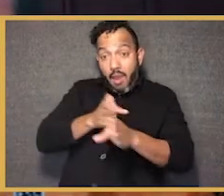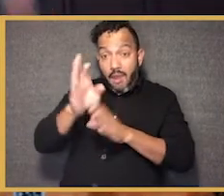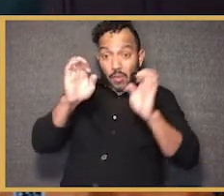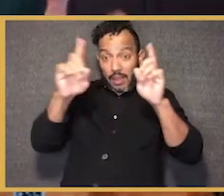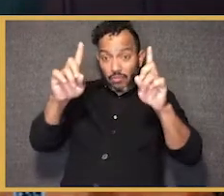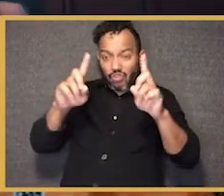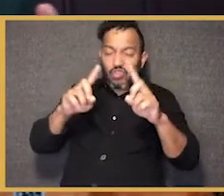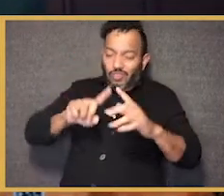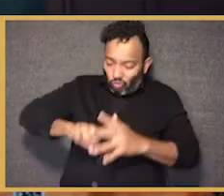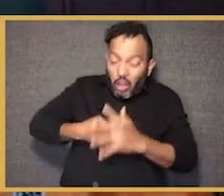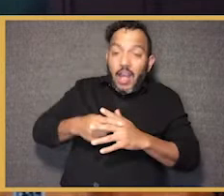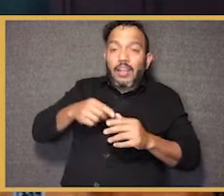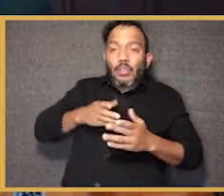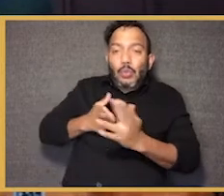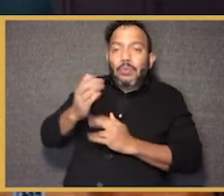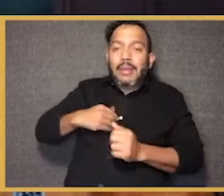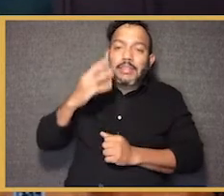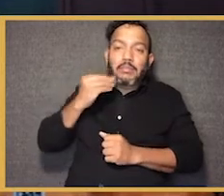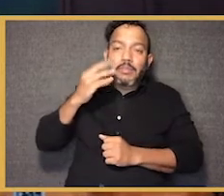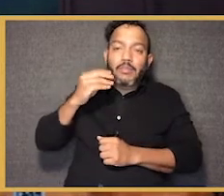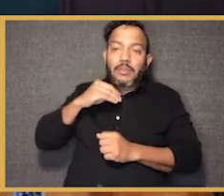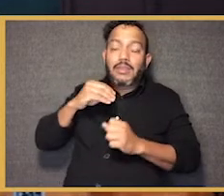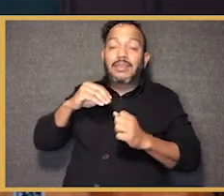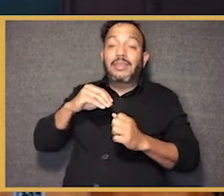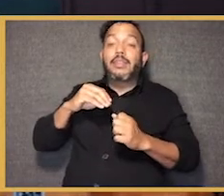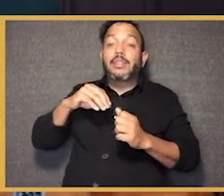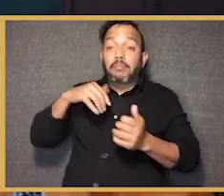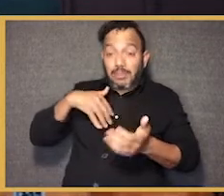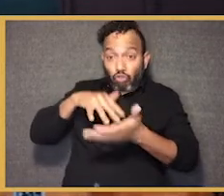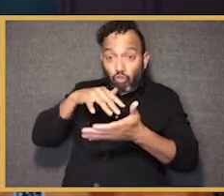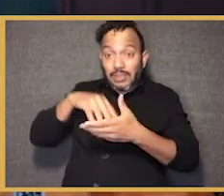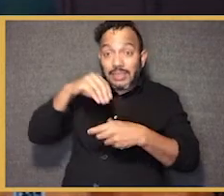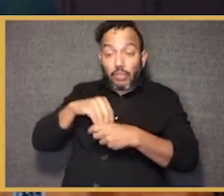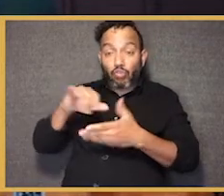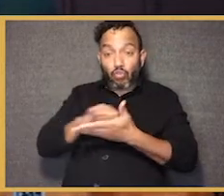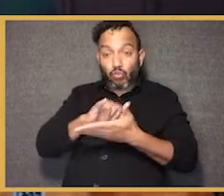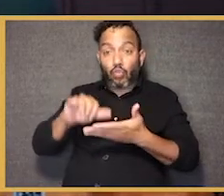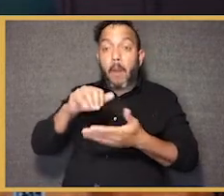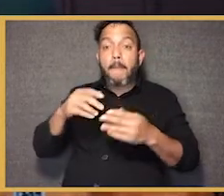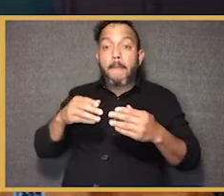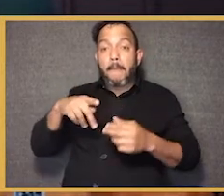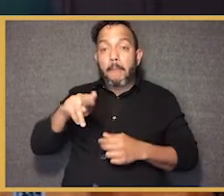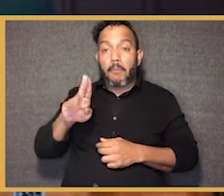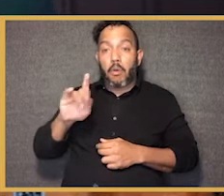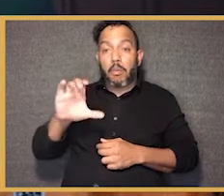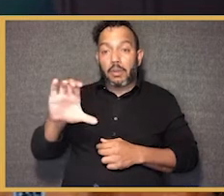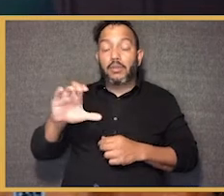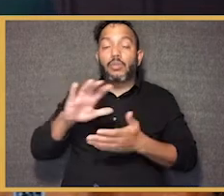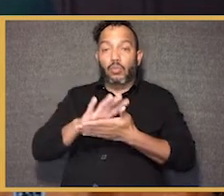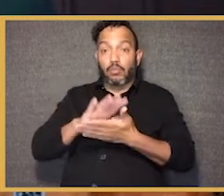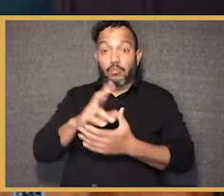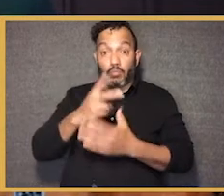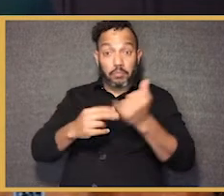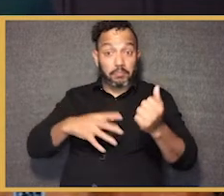my career in education is tied to my own experience in the New York City public schools as a kid. Both my parents were